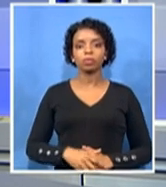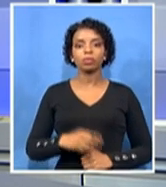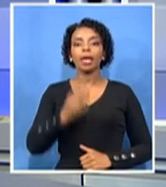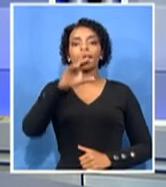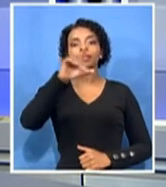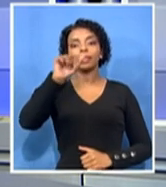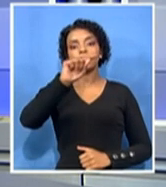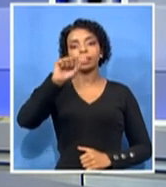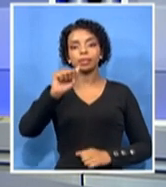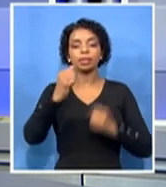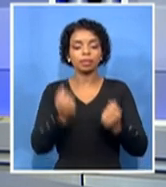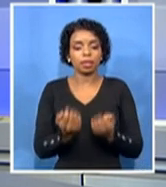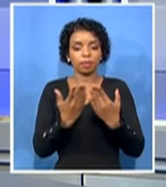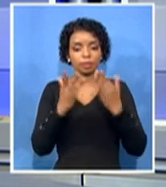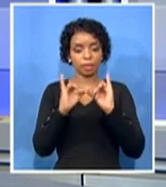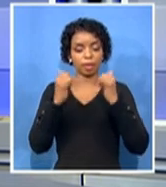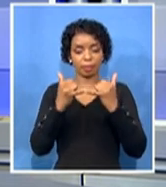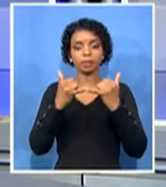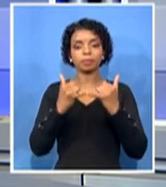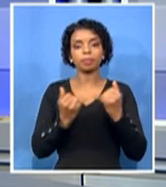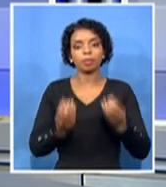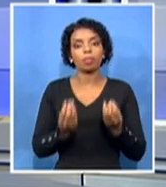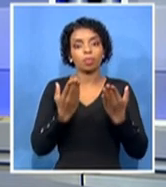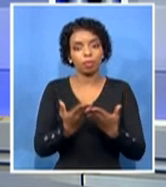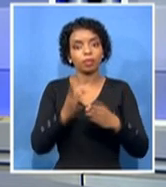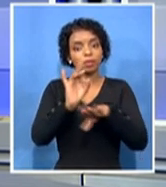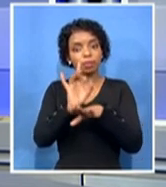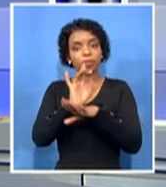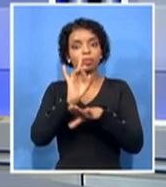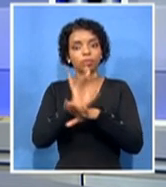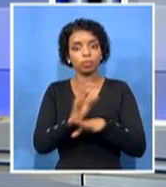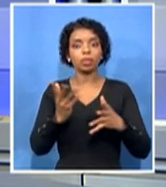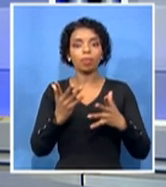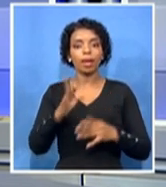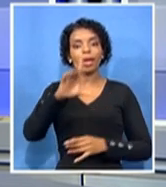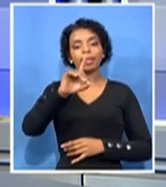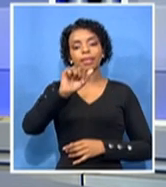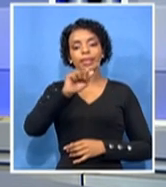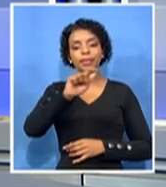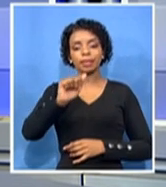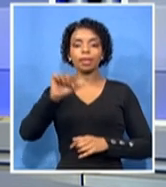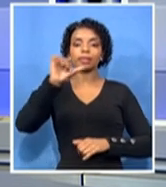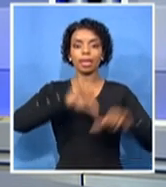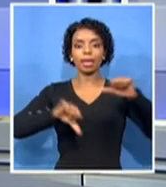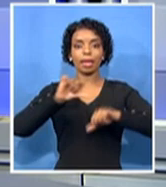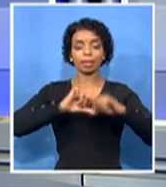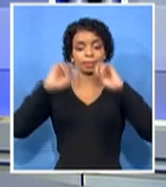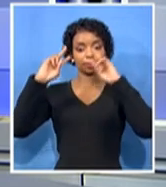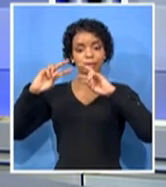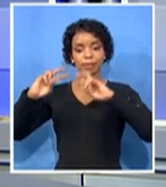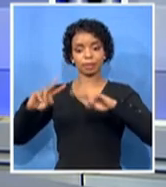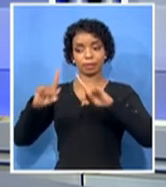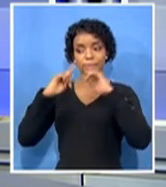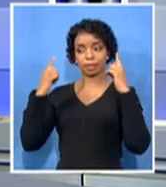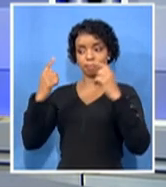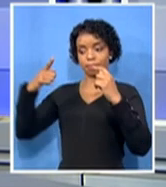providing consultation mainly in data science and research. The team at Elwane say they have been forecasting South Africa's